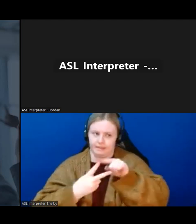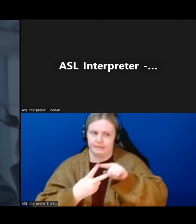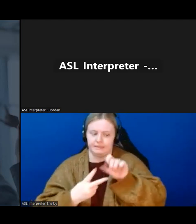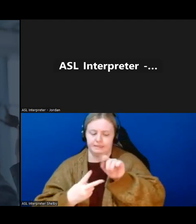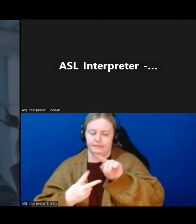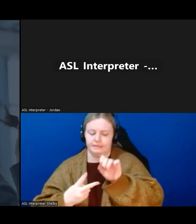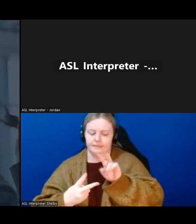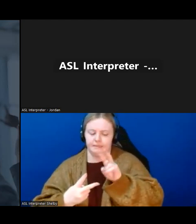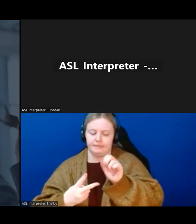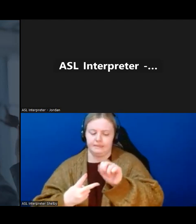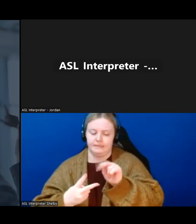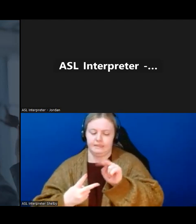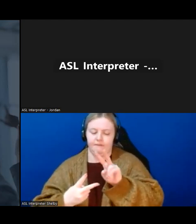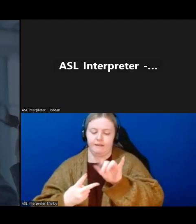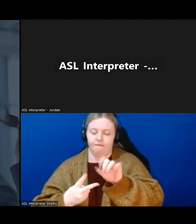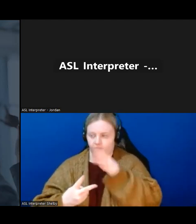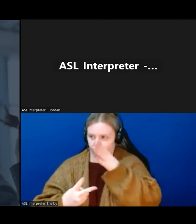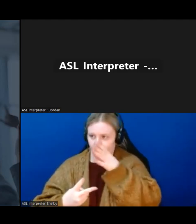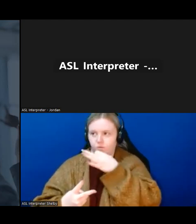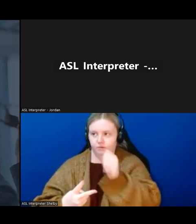There is one in Stephenville, definitely, yes.